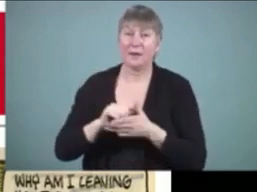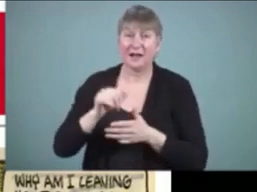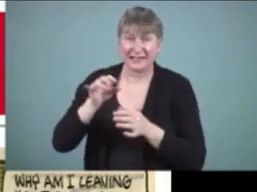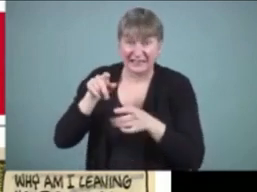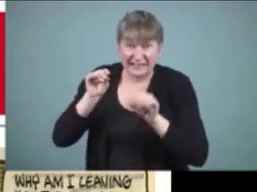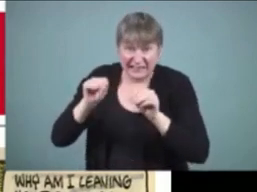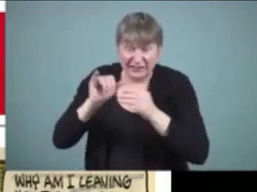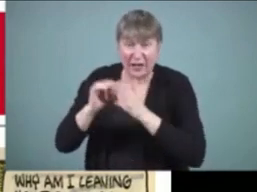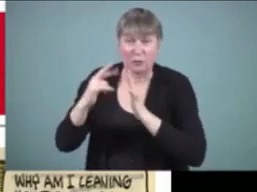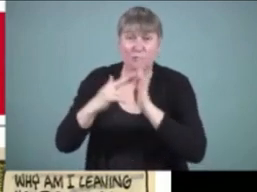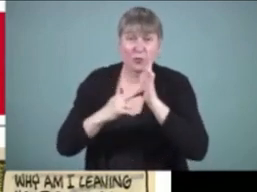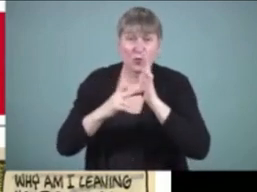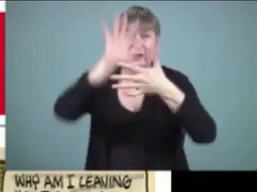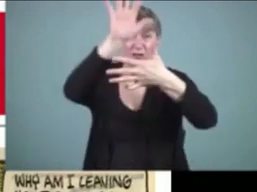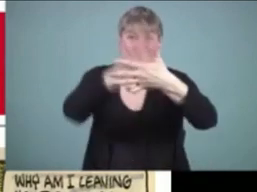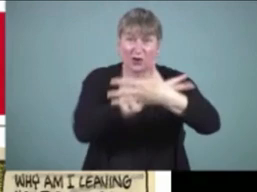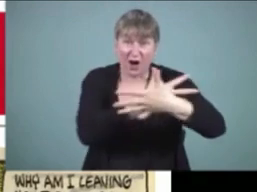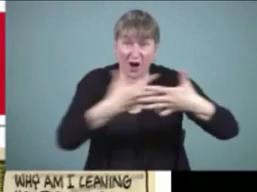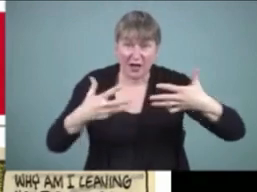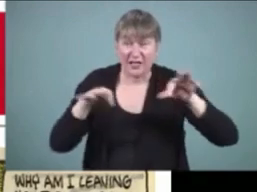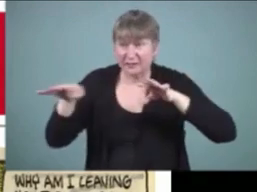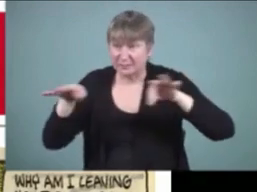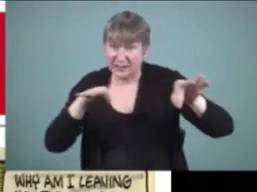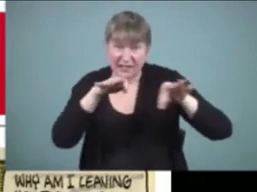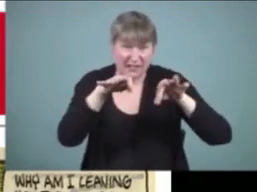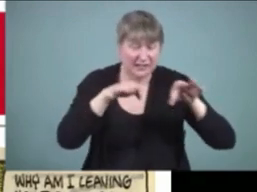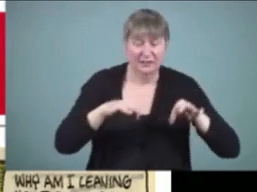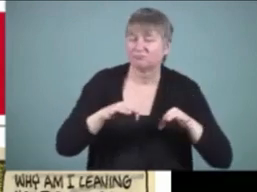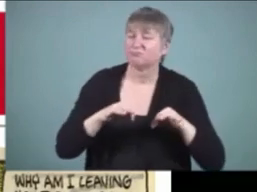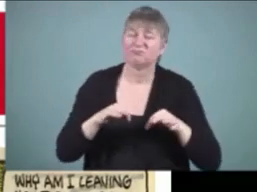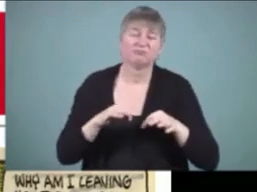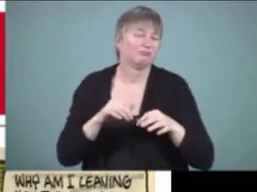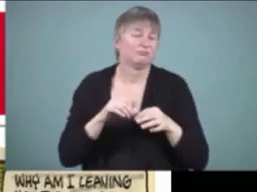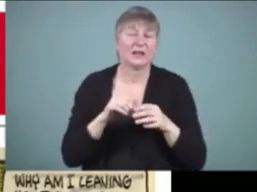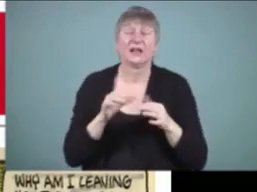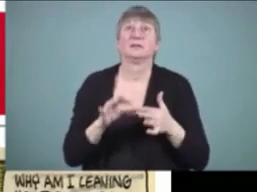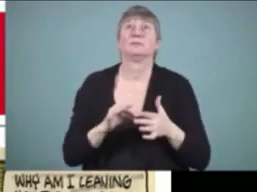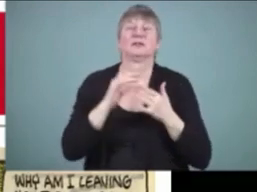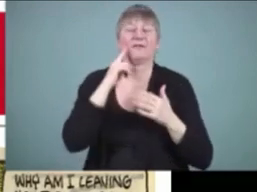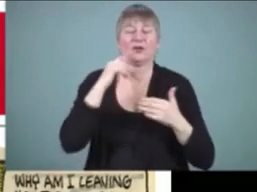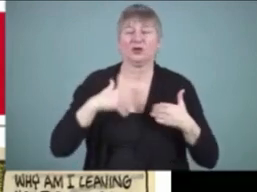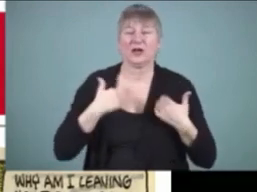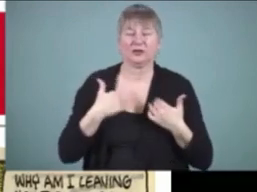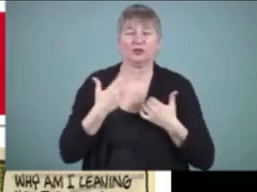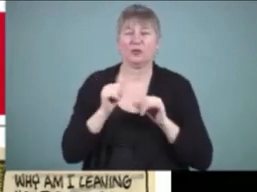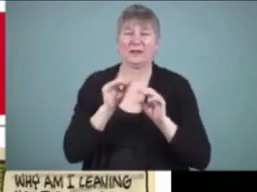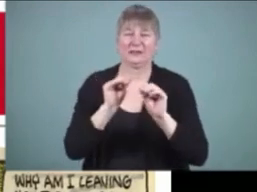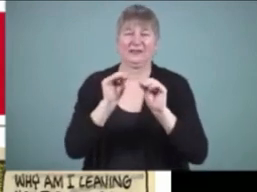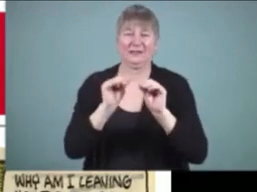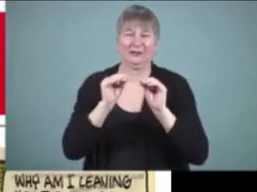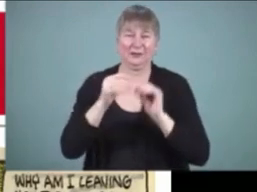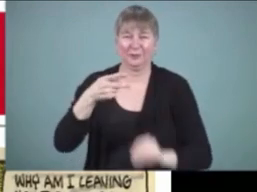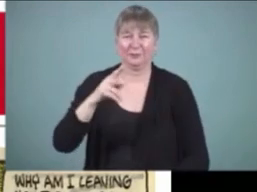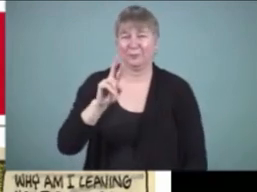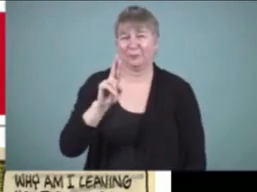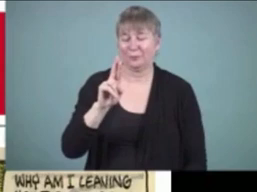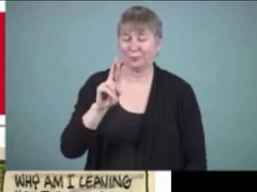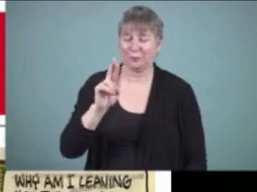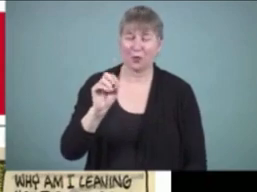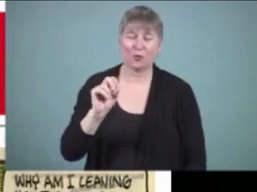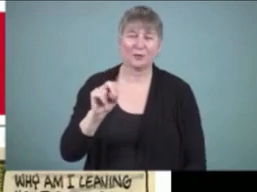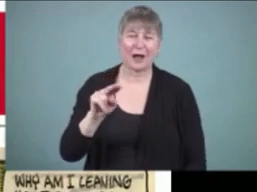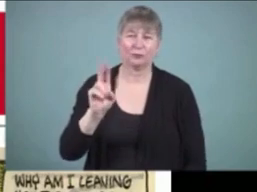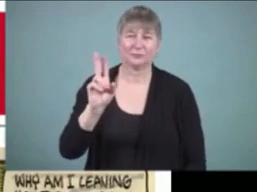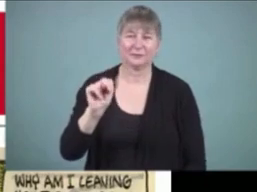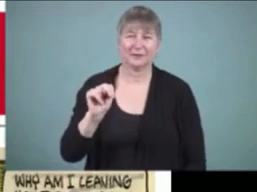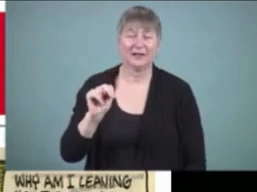and making charts isn't probably the more effective way particularly with younger students to teach pronouns there's a space for